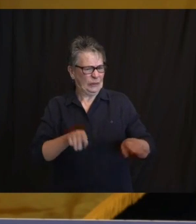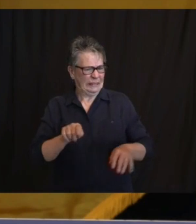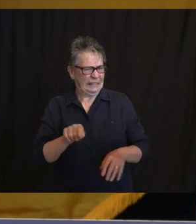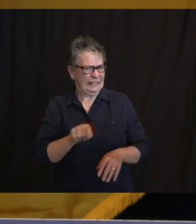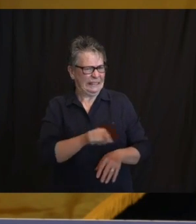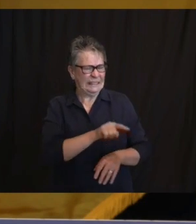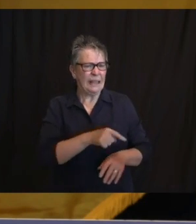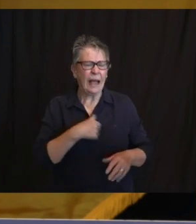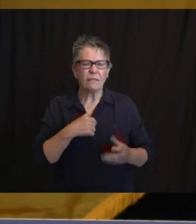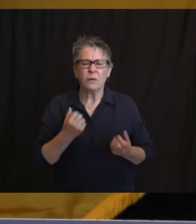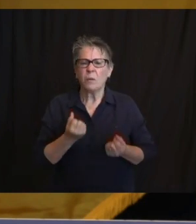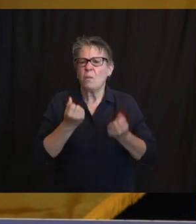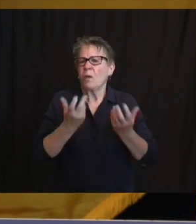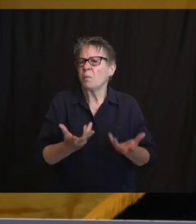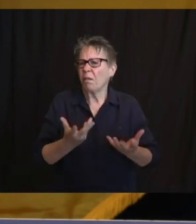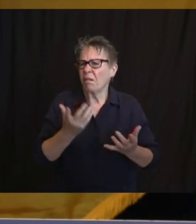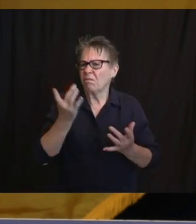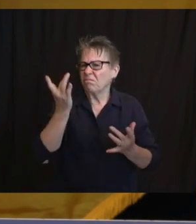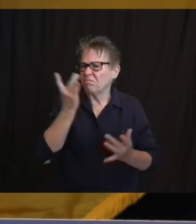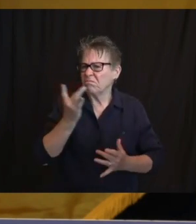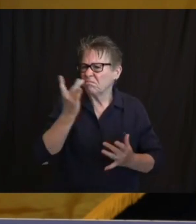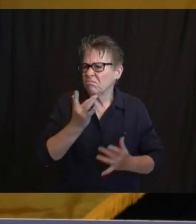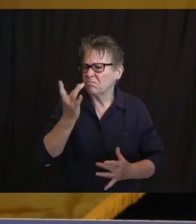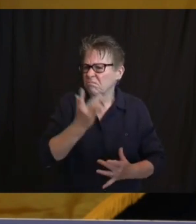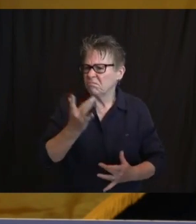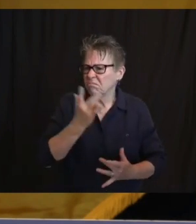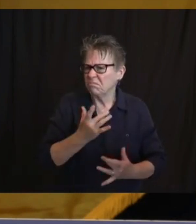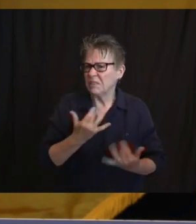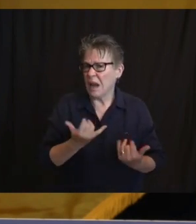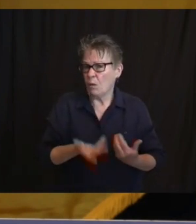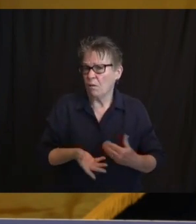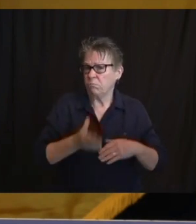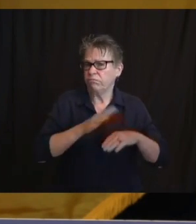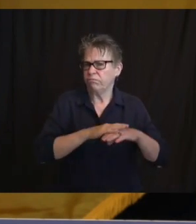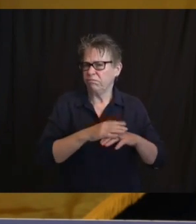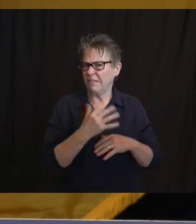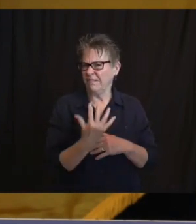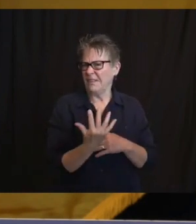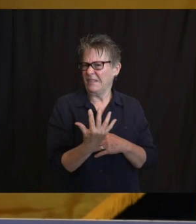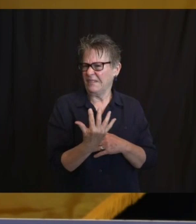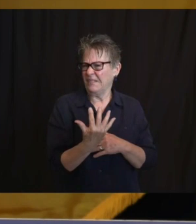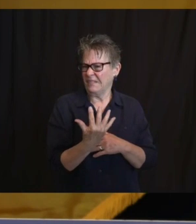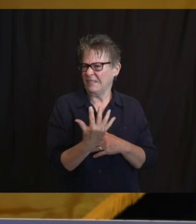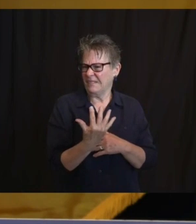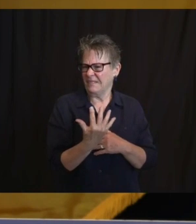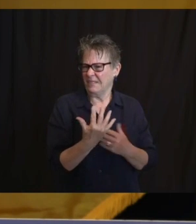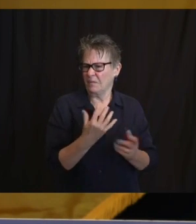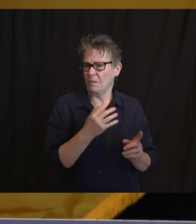cases. There have been no deaths. The ages of the children affected range from 1 to 18.